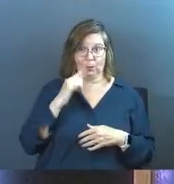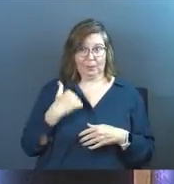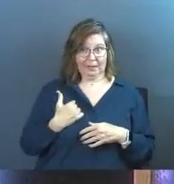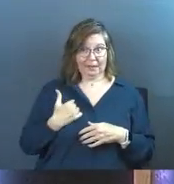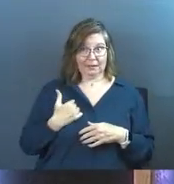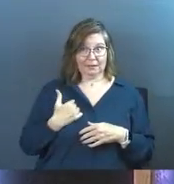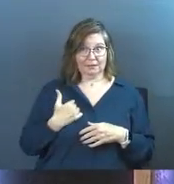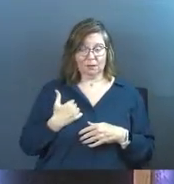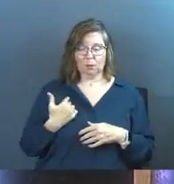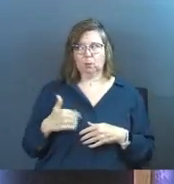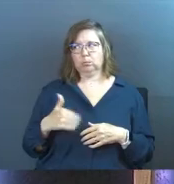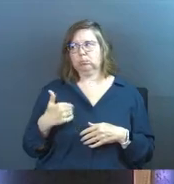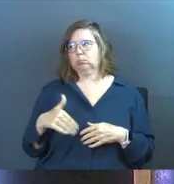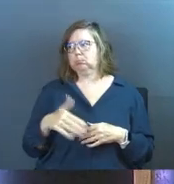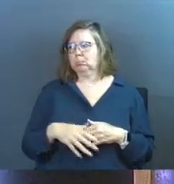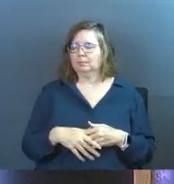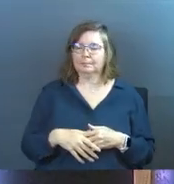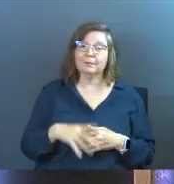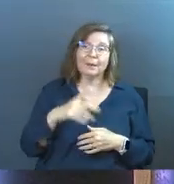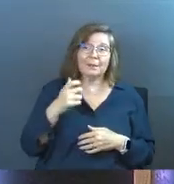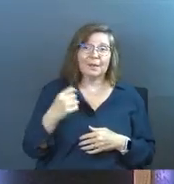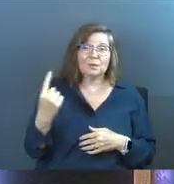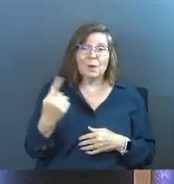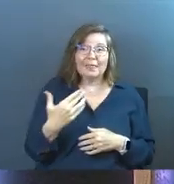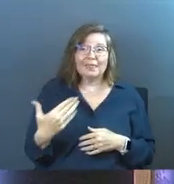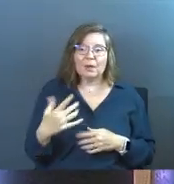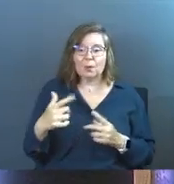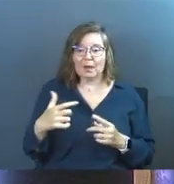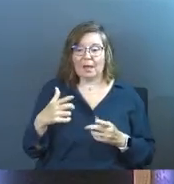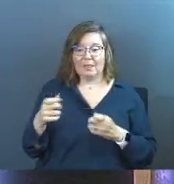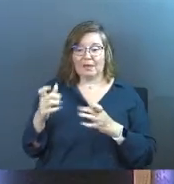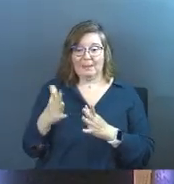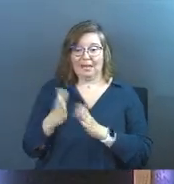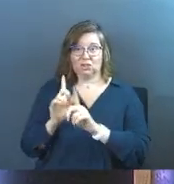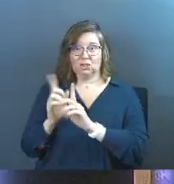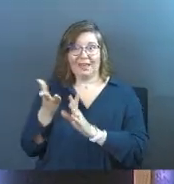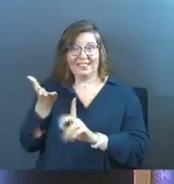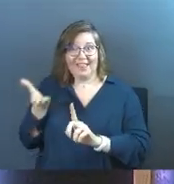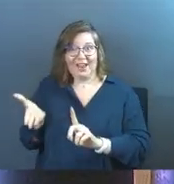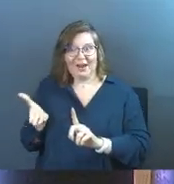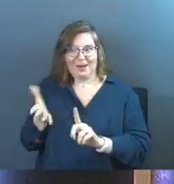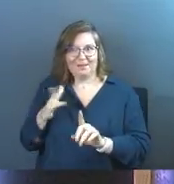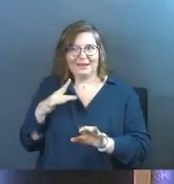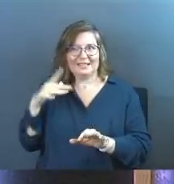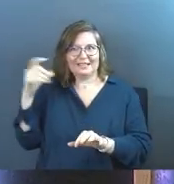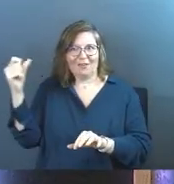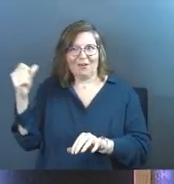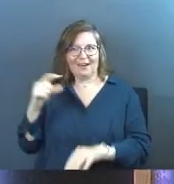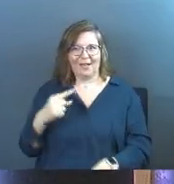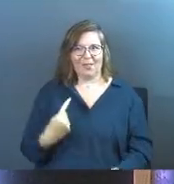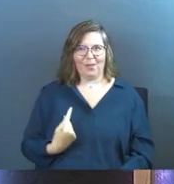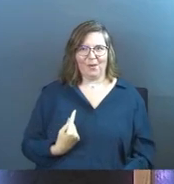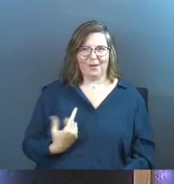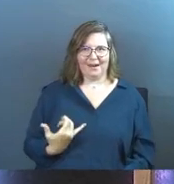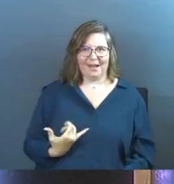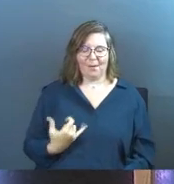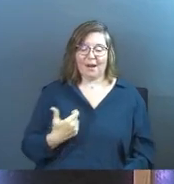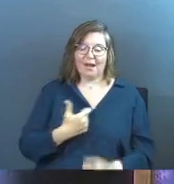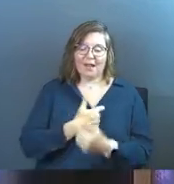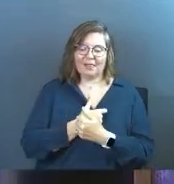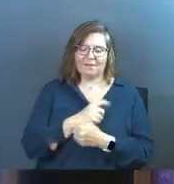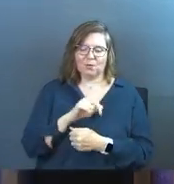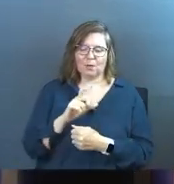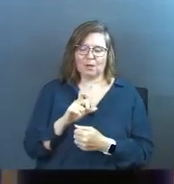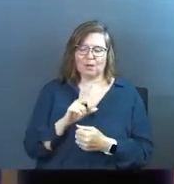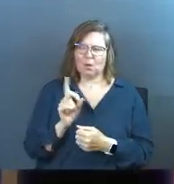were me, because it's one thing when the master is there, but he's all alone now. And I love